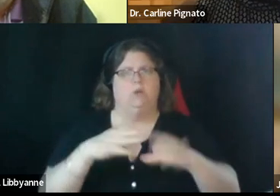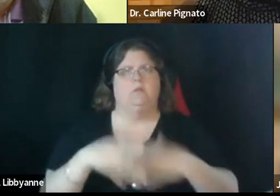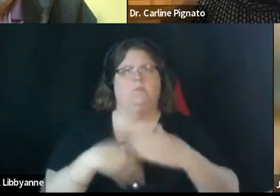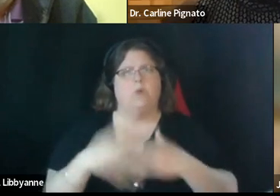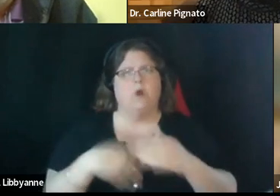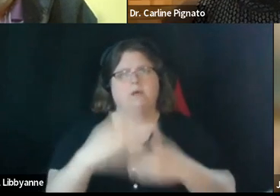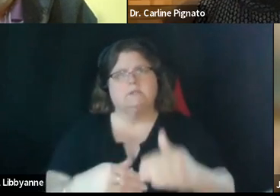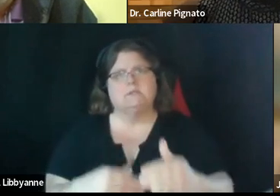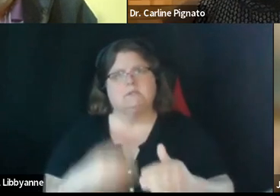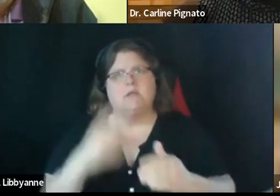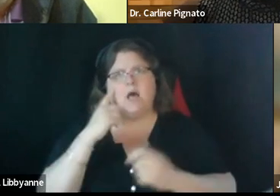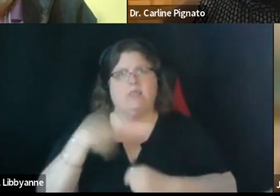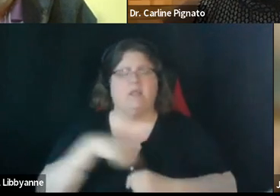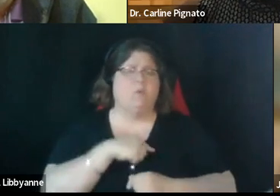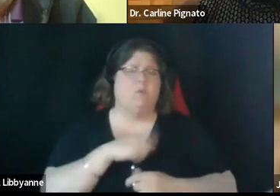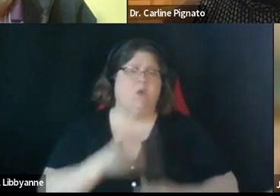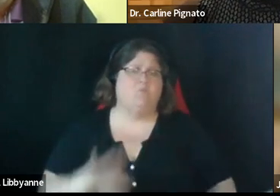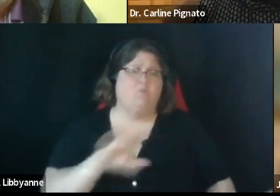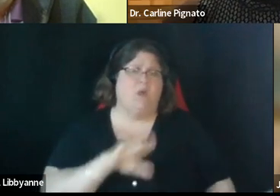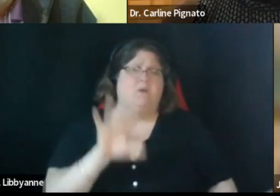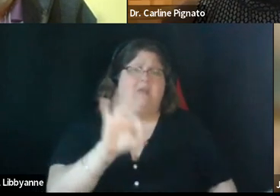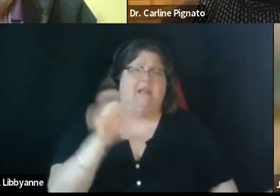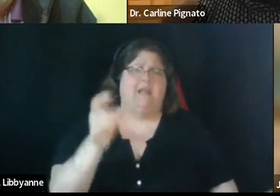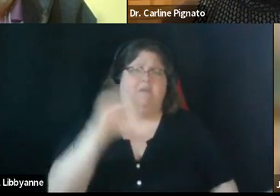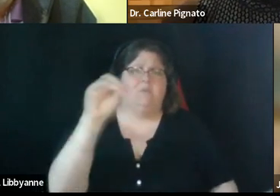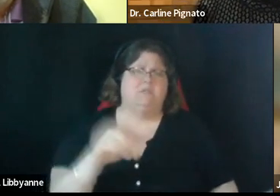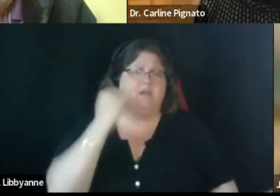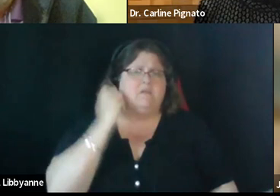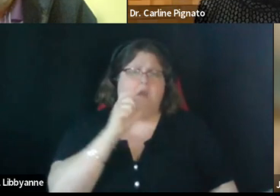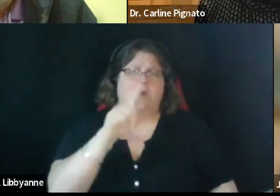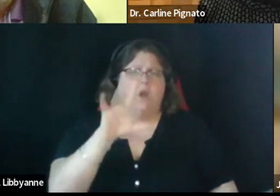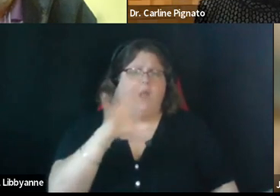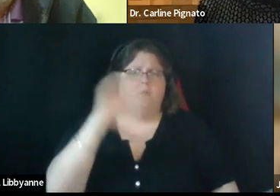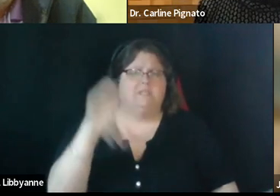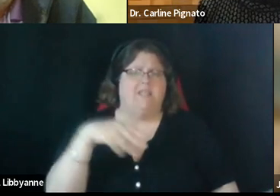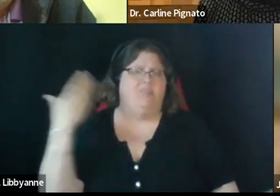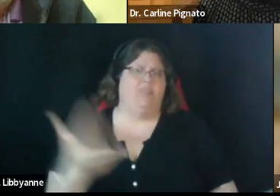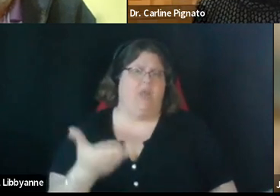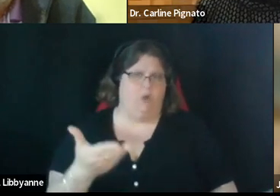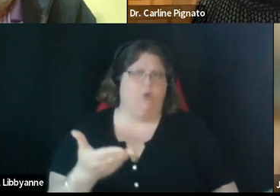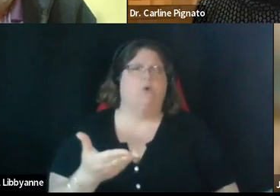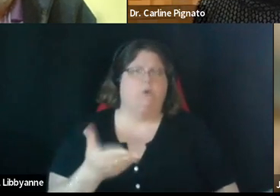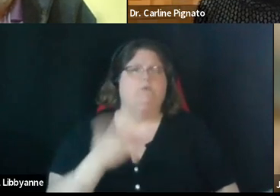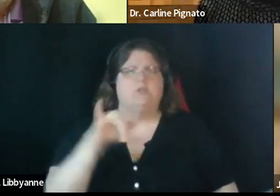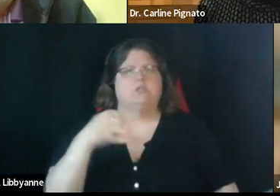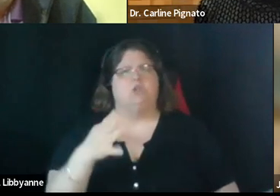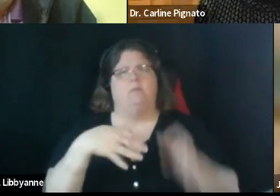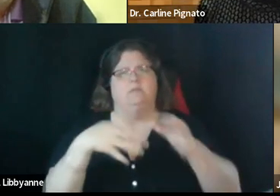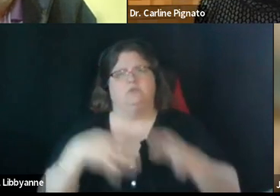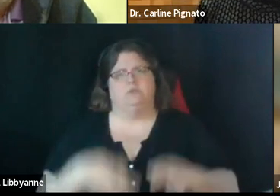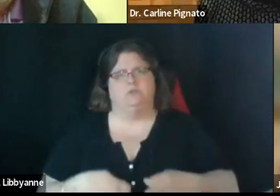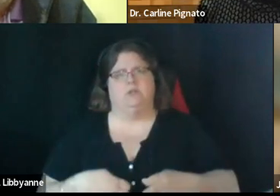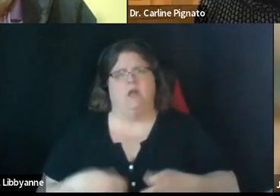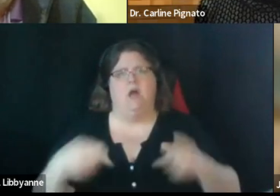think we are likely 98 if not 100 in there right as a job description i also